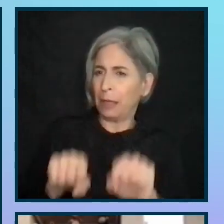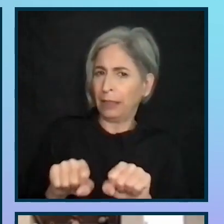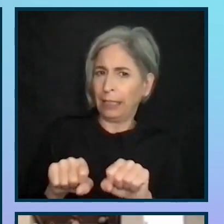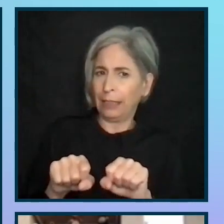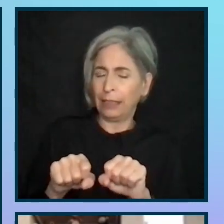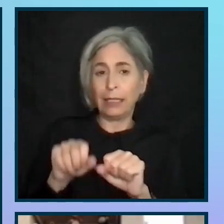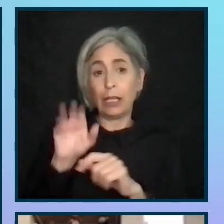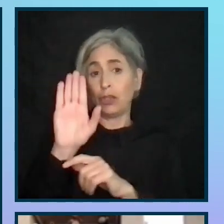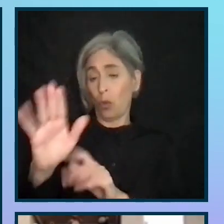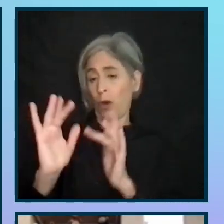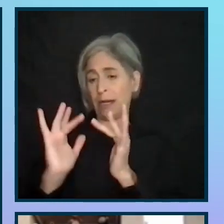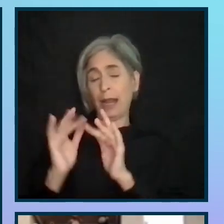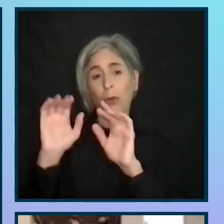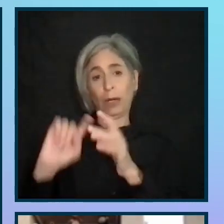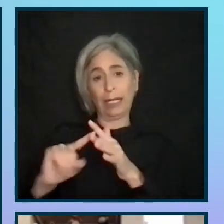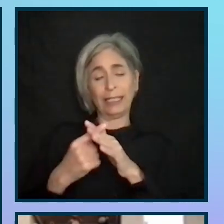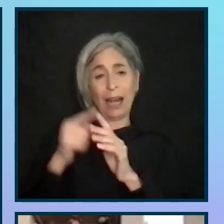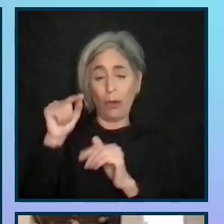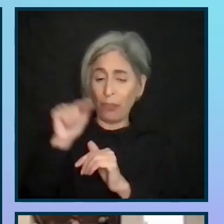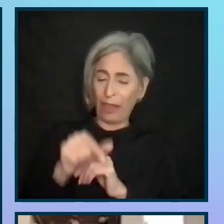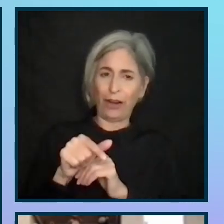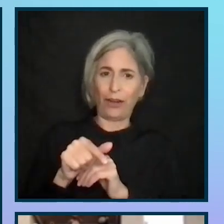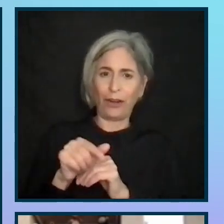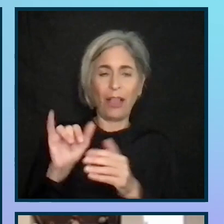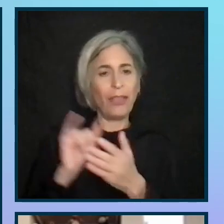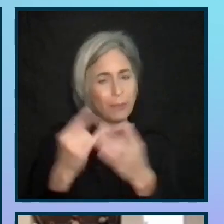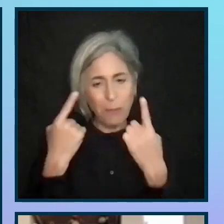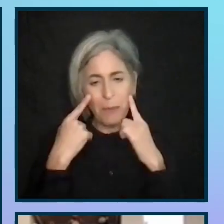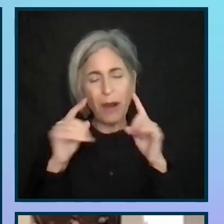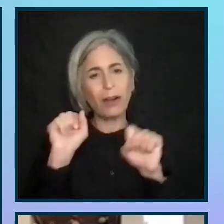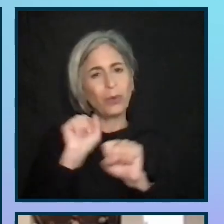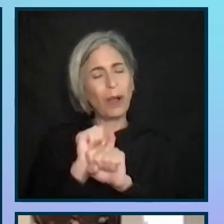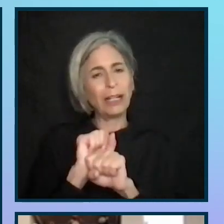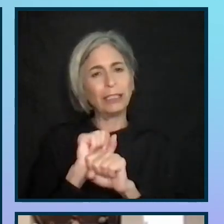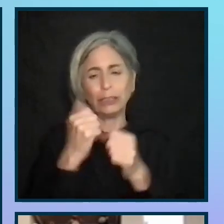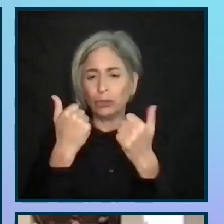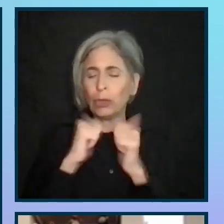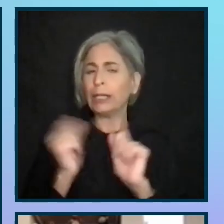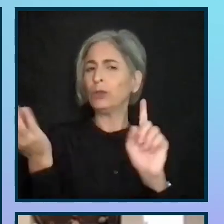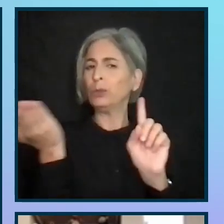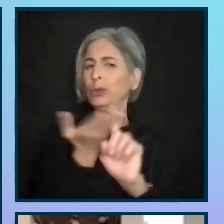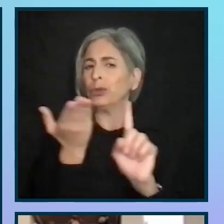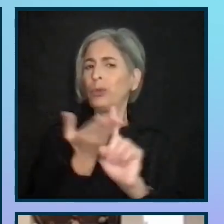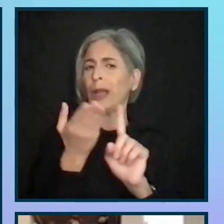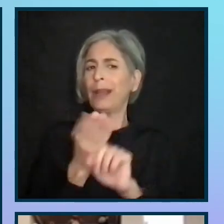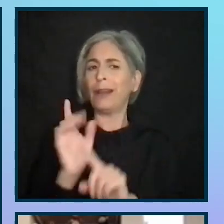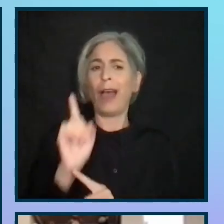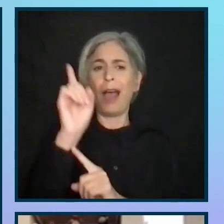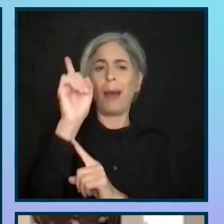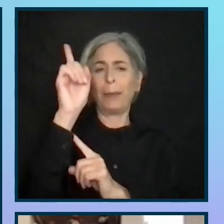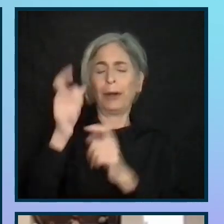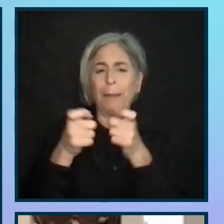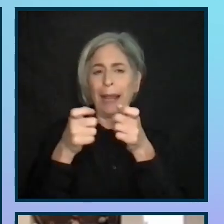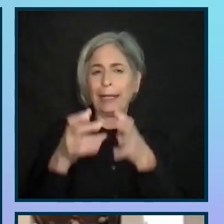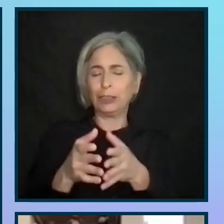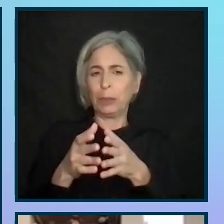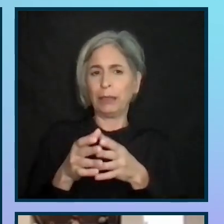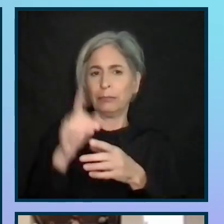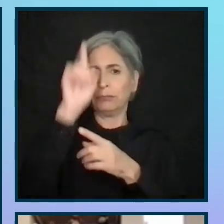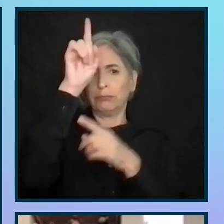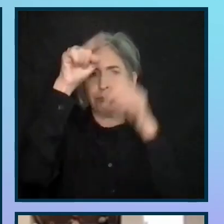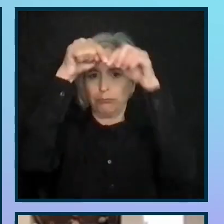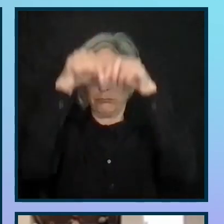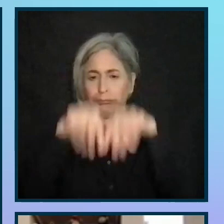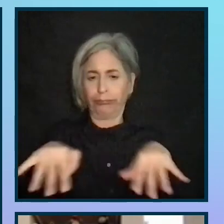In fact, this works quite well when trying to persuade upper management of how good an idea this is. You don't